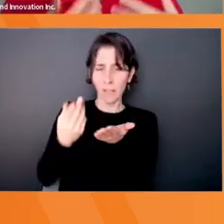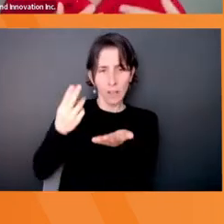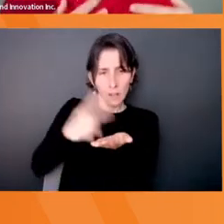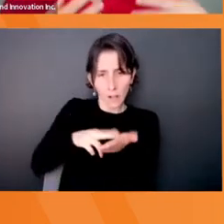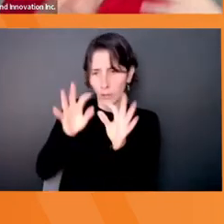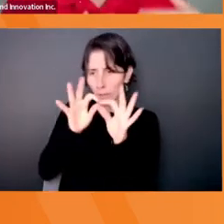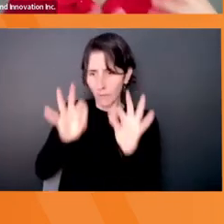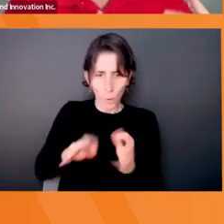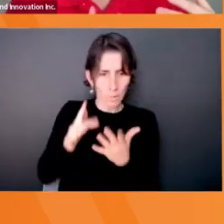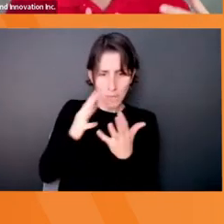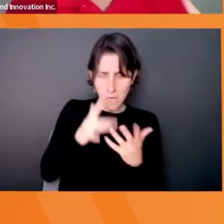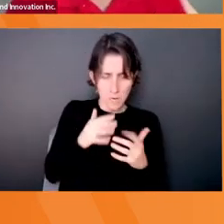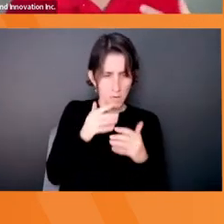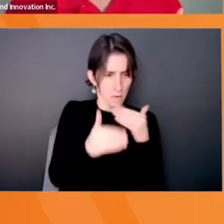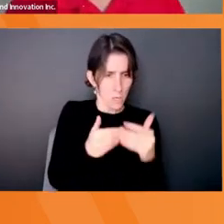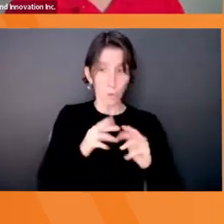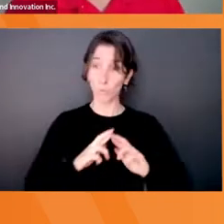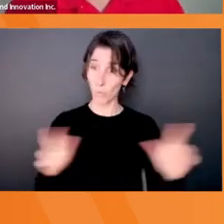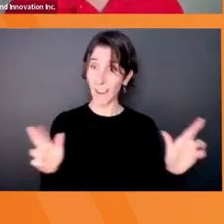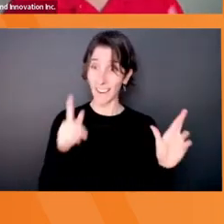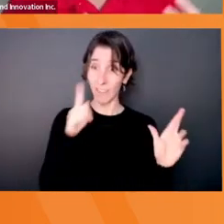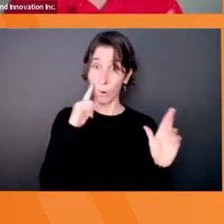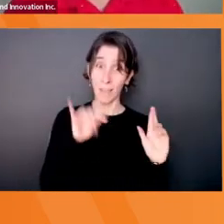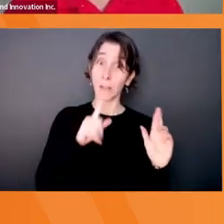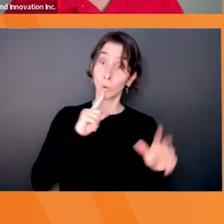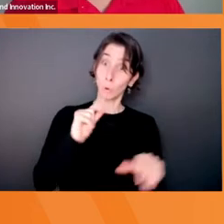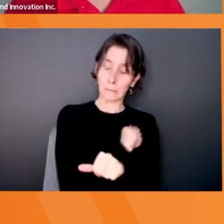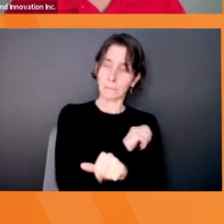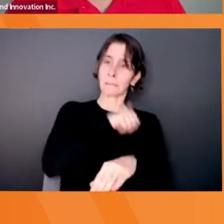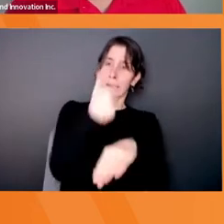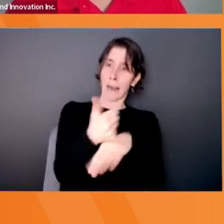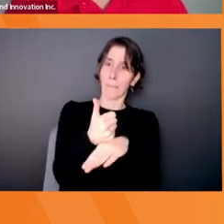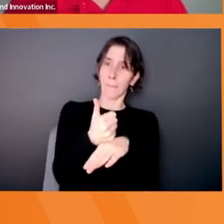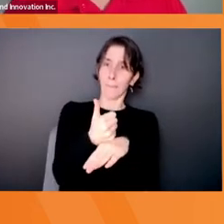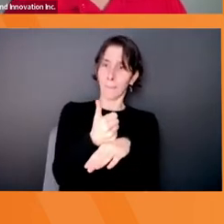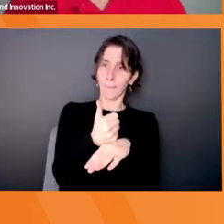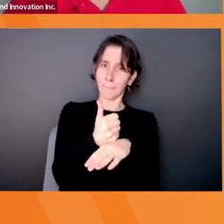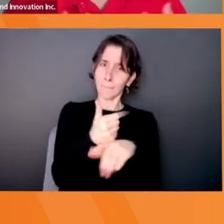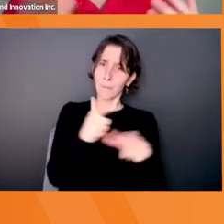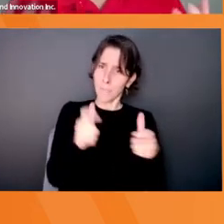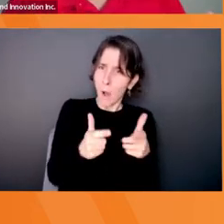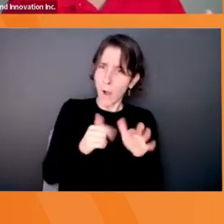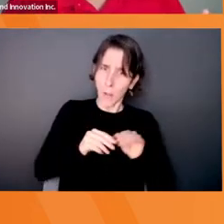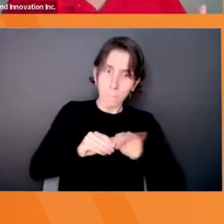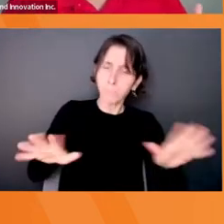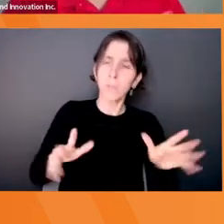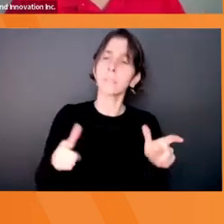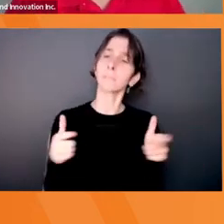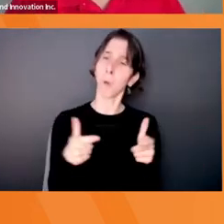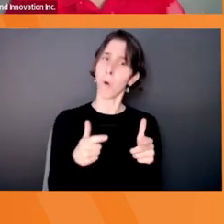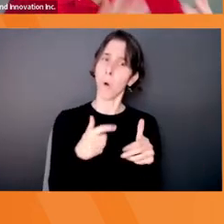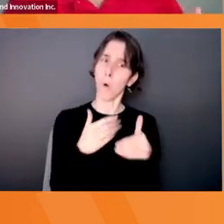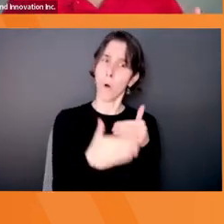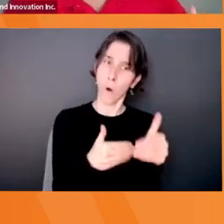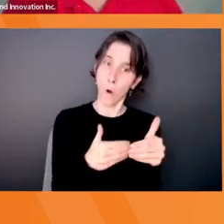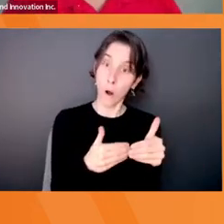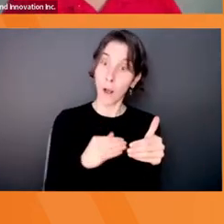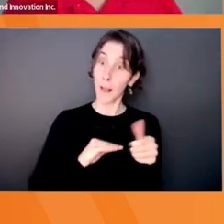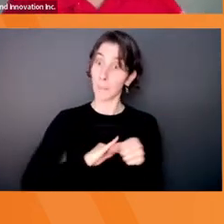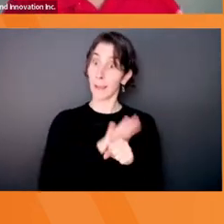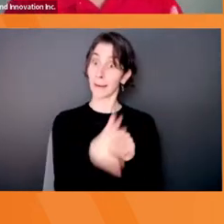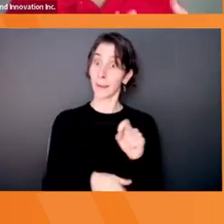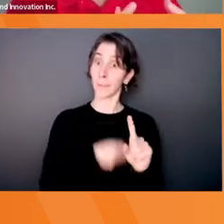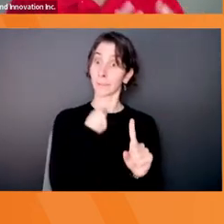really started to double down on making this a reality in a small scale. And when the pandemic hit, the restaurant